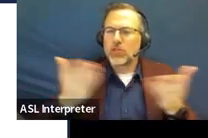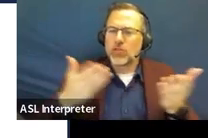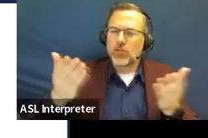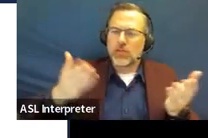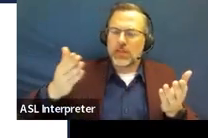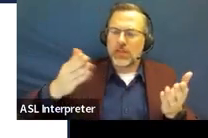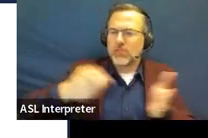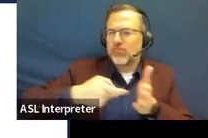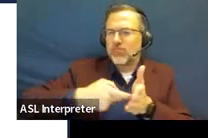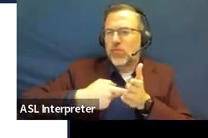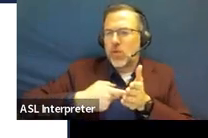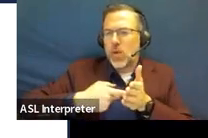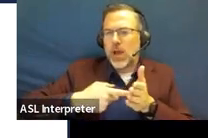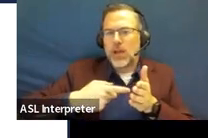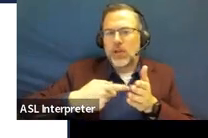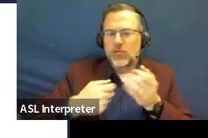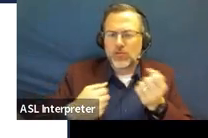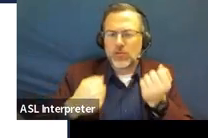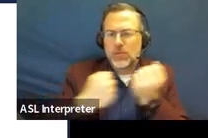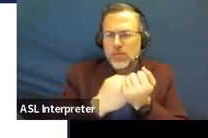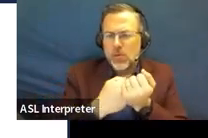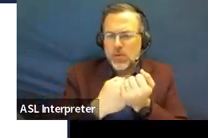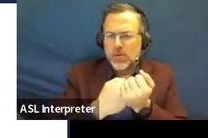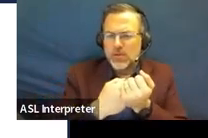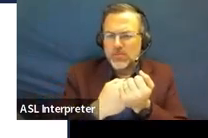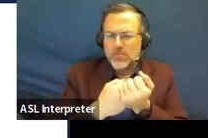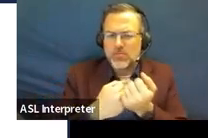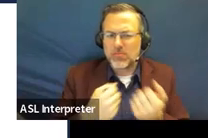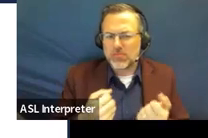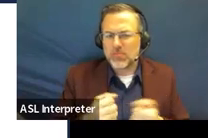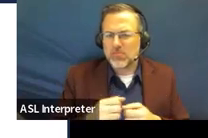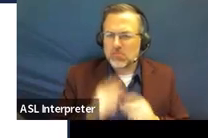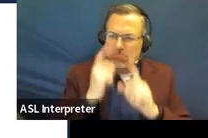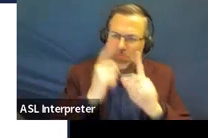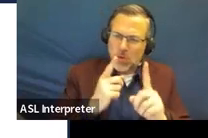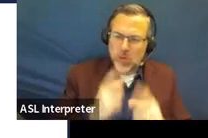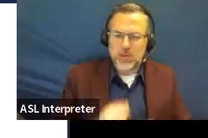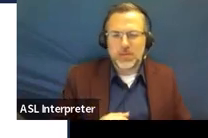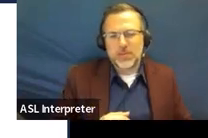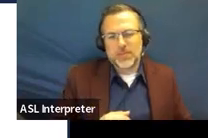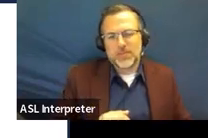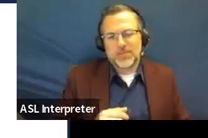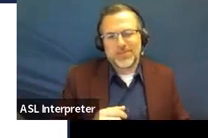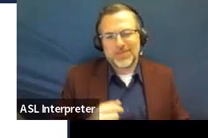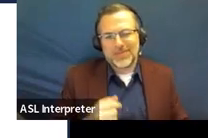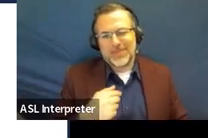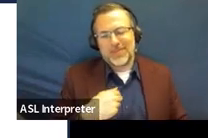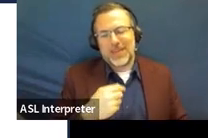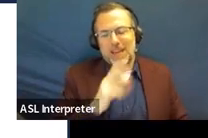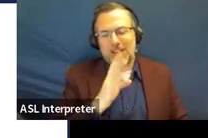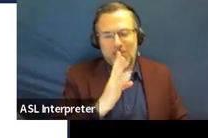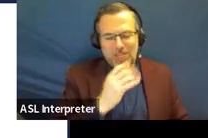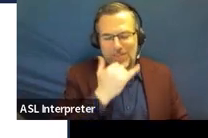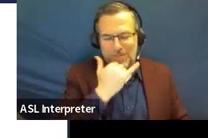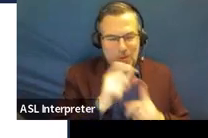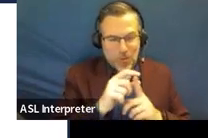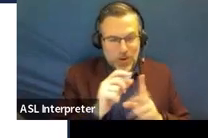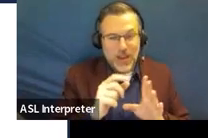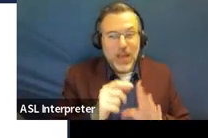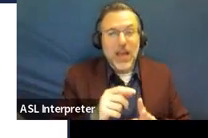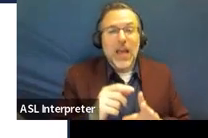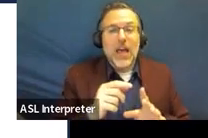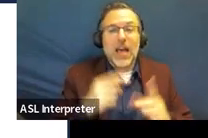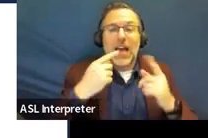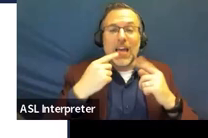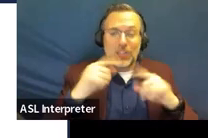agreed upon goals. Even as I was practicing, I messed those two words up. So, yeah, I just love